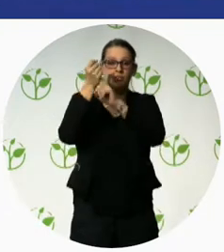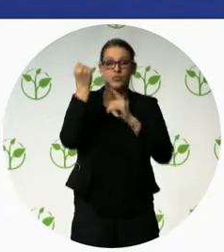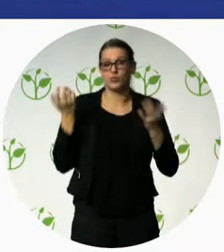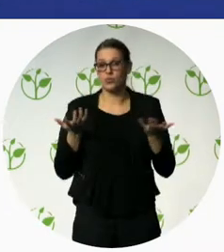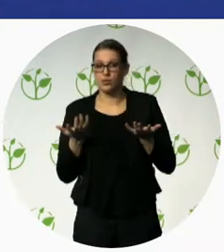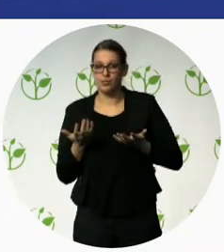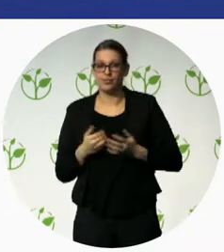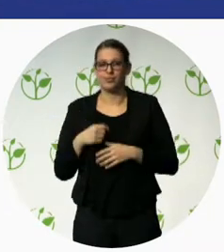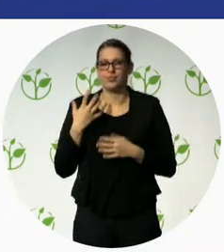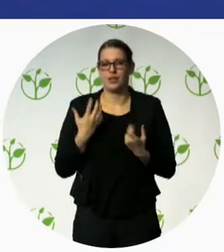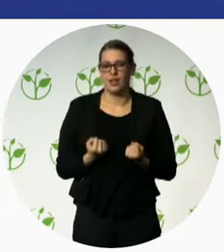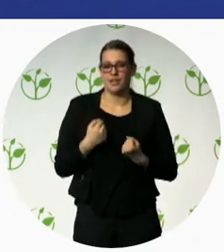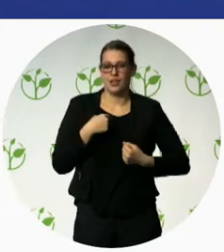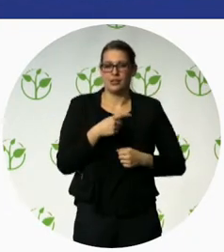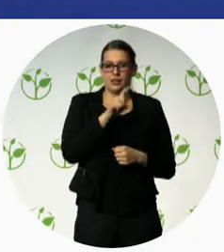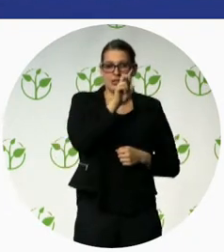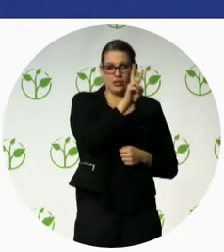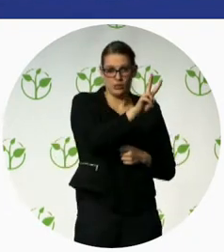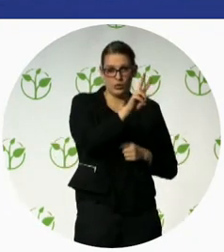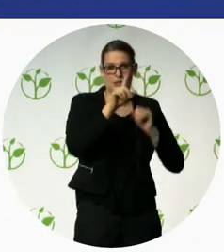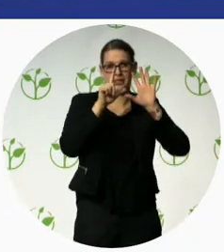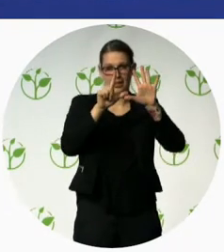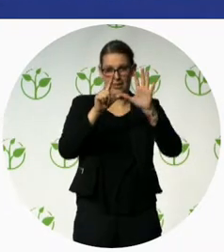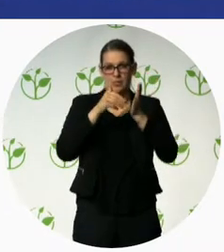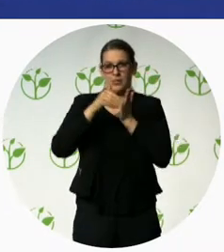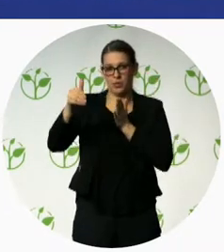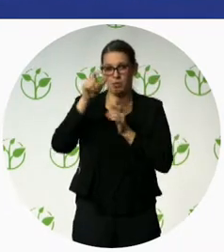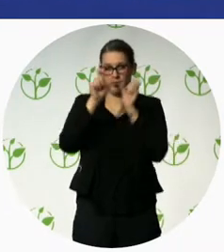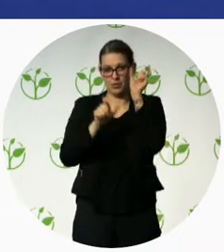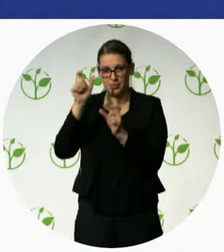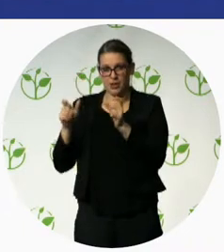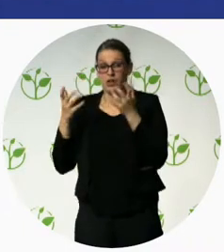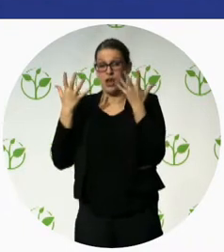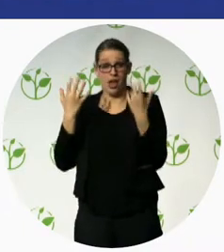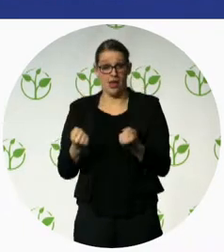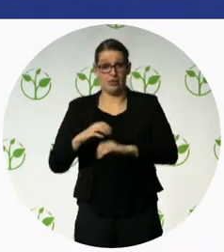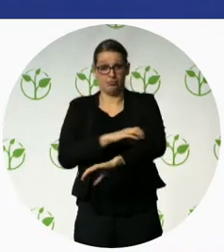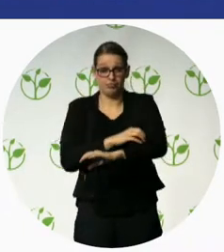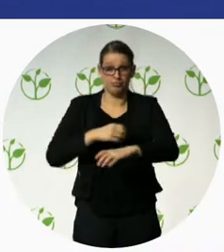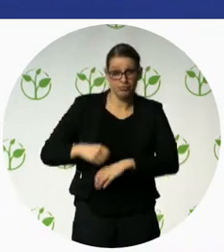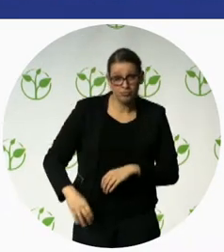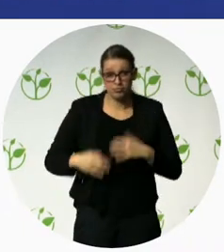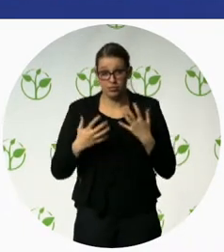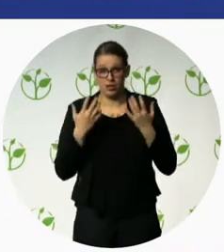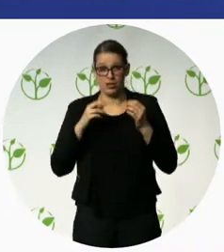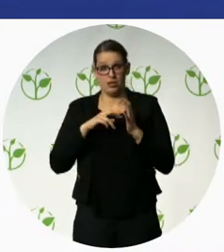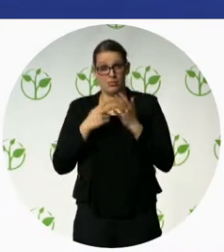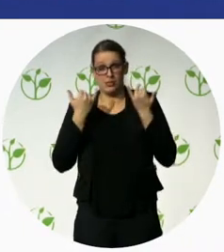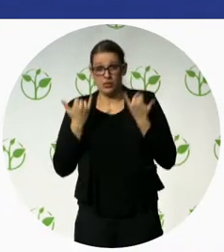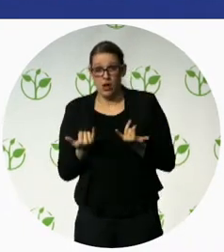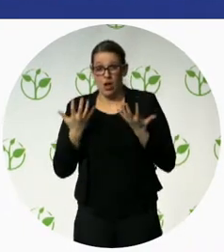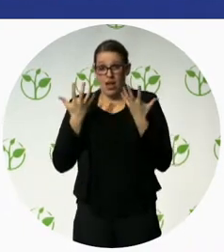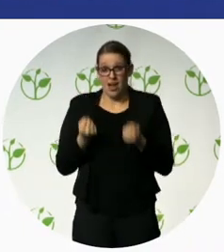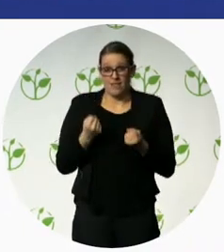and middle income countries still waiting for artificial limbs so we have miles to go before we sleep continuing research we